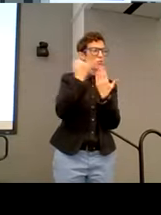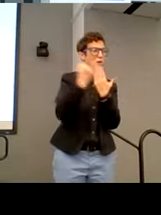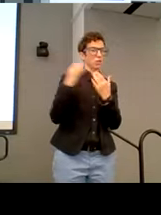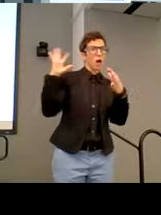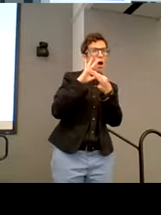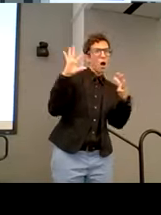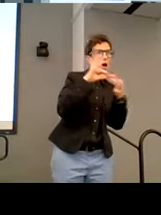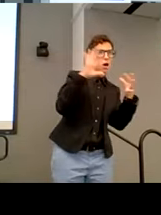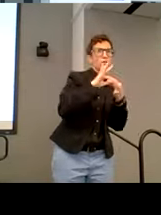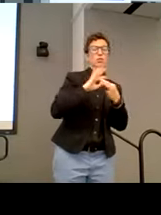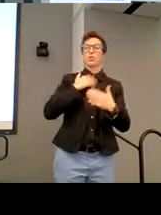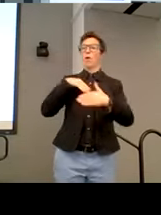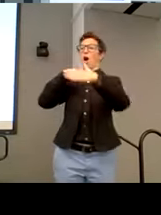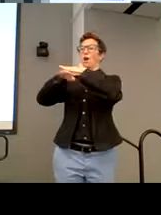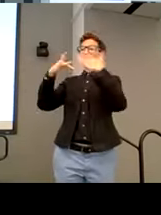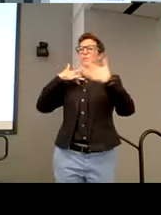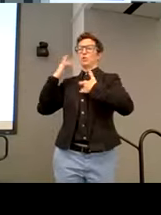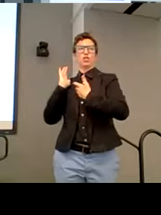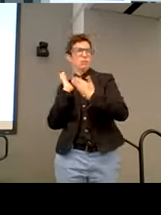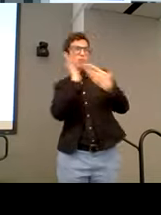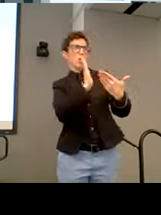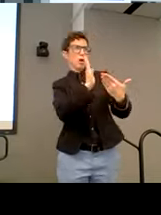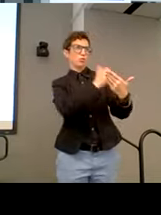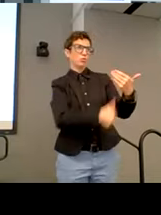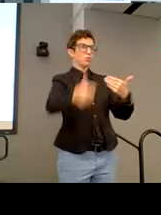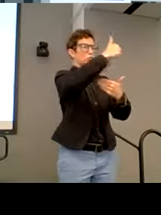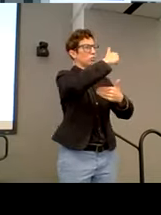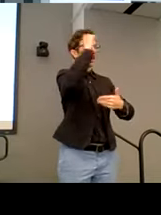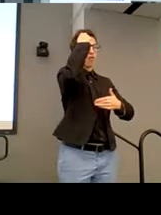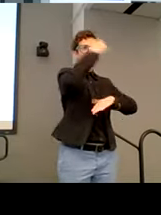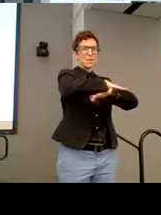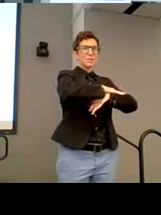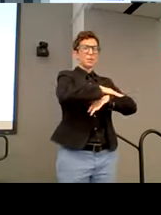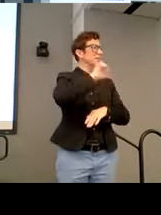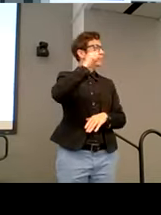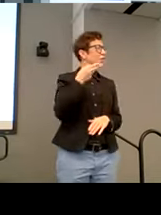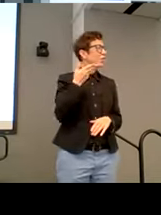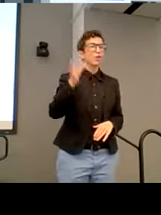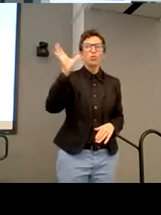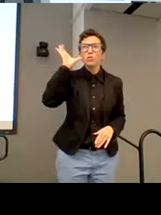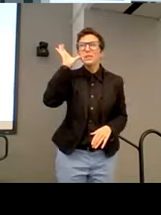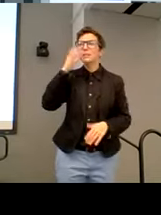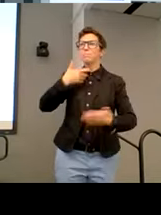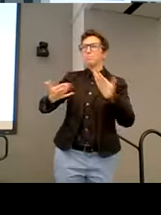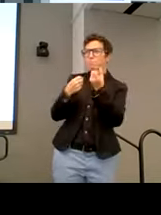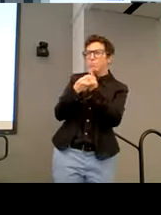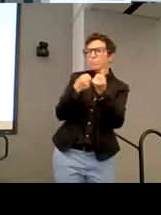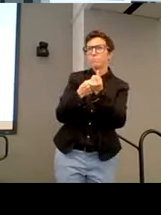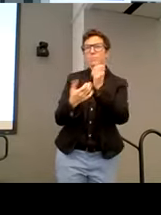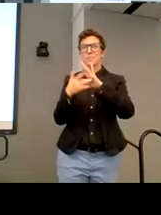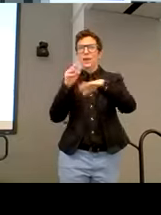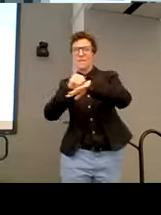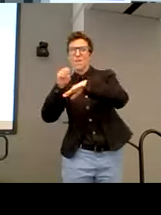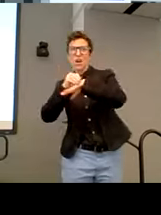bring, uh, our accessibility concerns to the table. She was always there to listen, to answer our questions, to provide technical